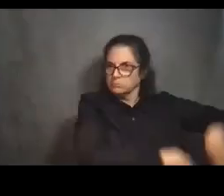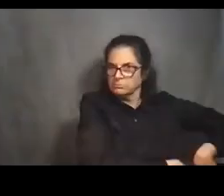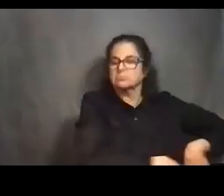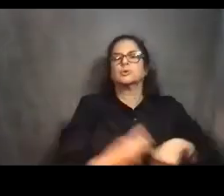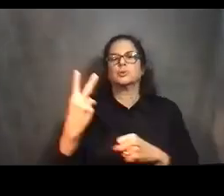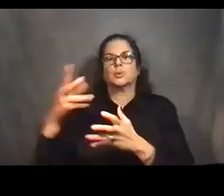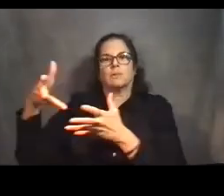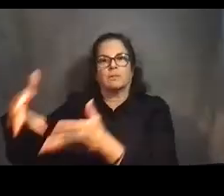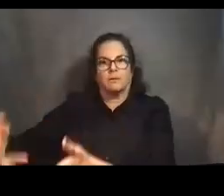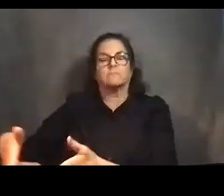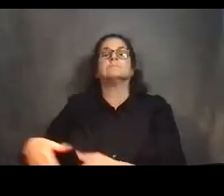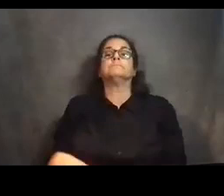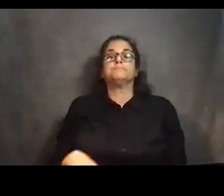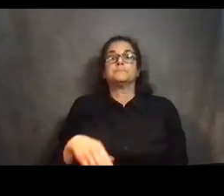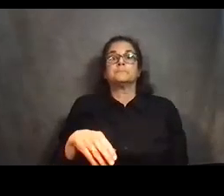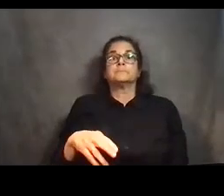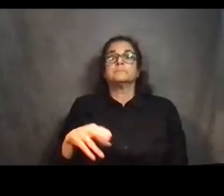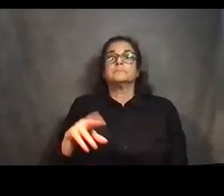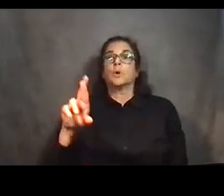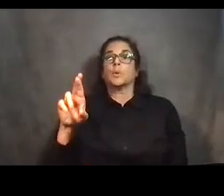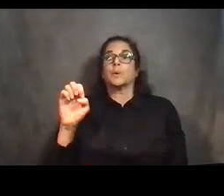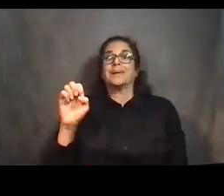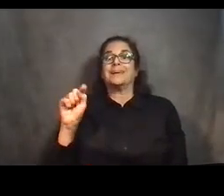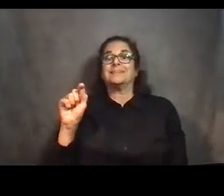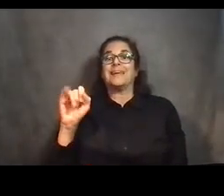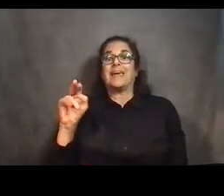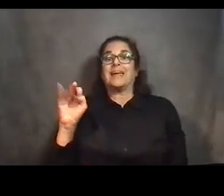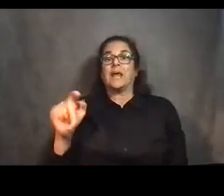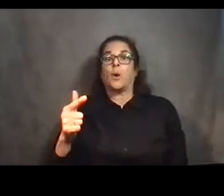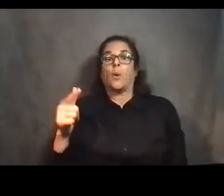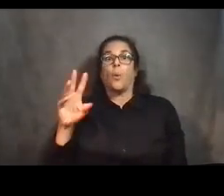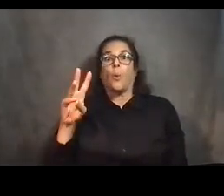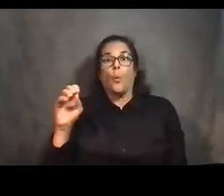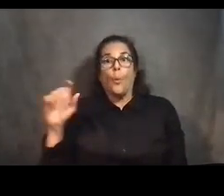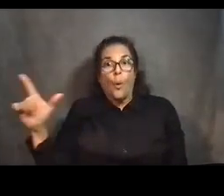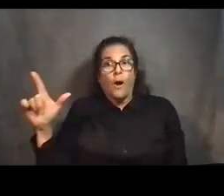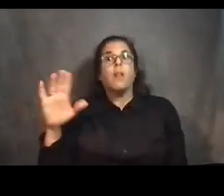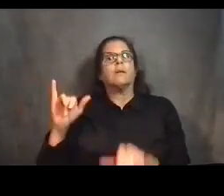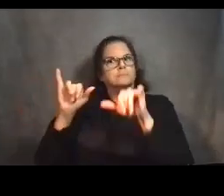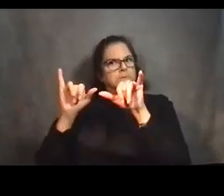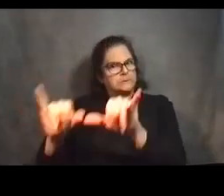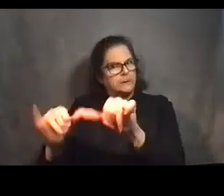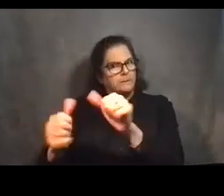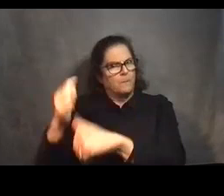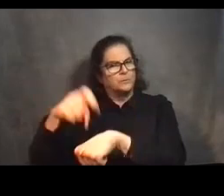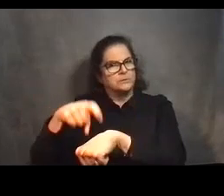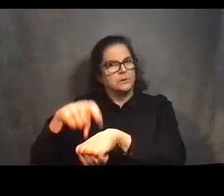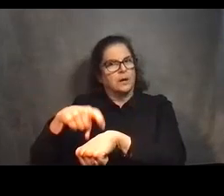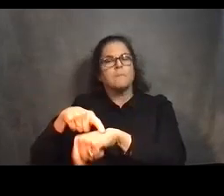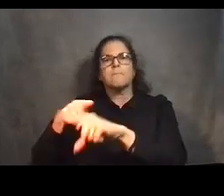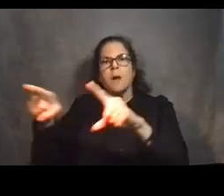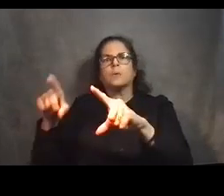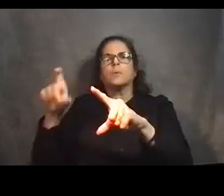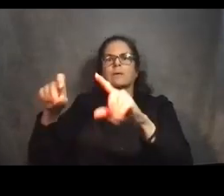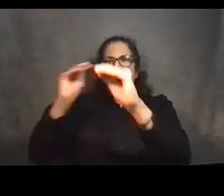Now for the most part, the retaining wall will stay in place, but we will be selective demoing mostly the top of the retaining walls and the